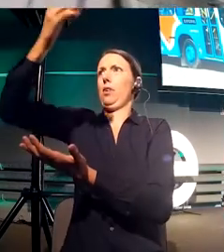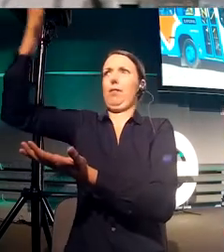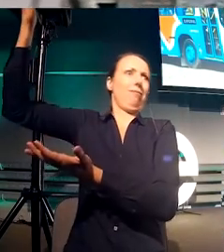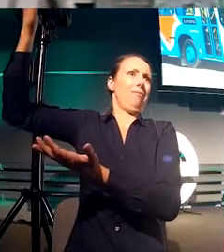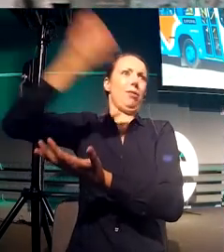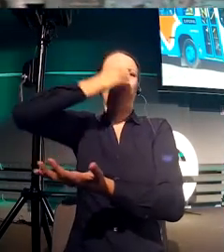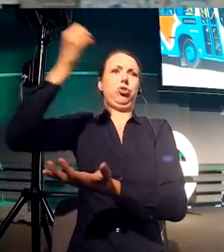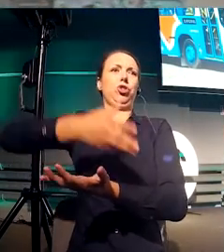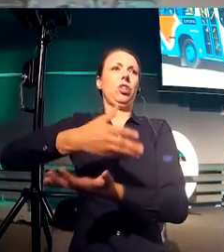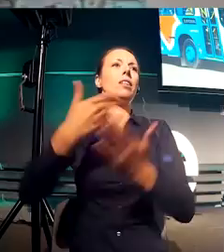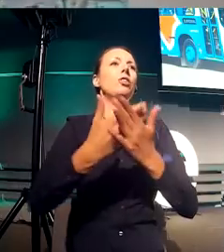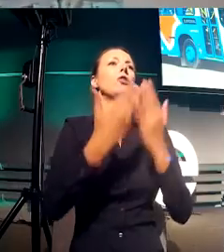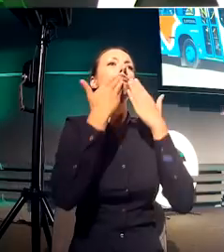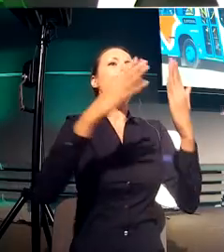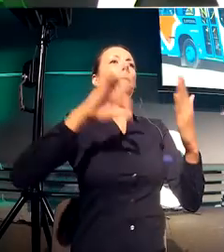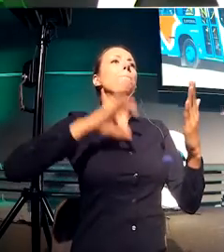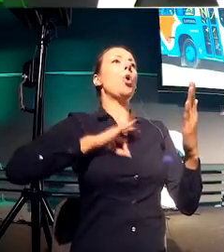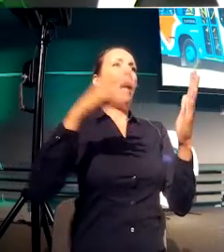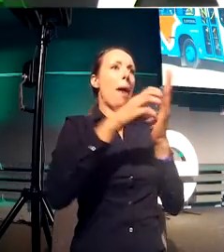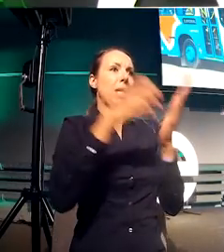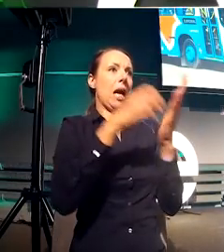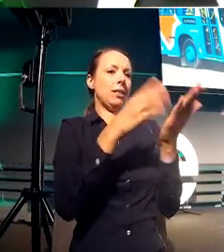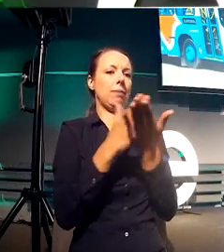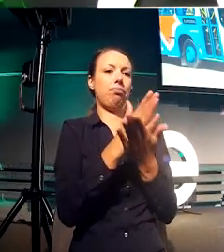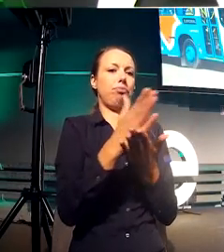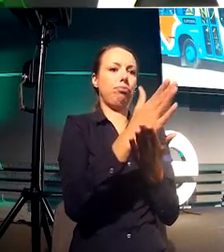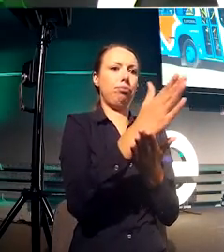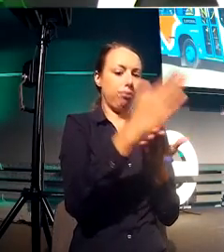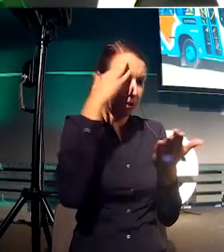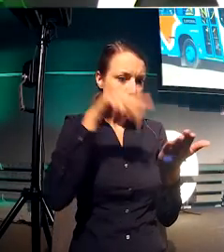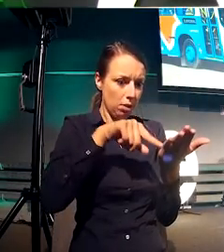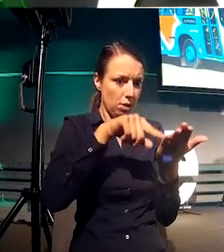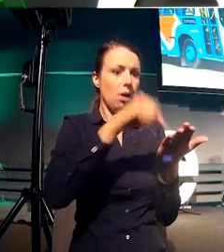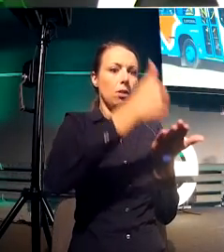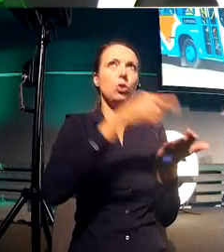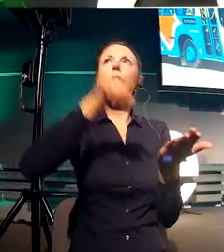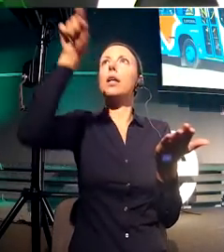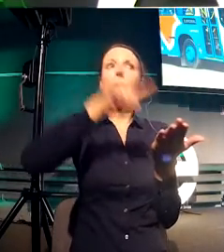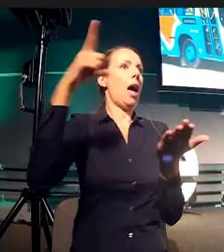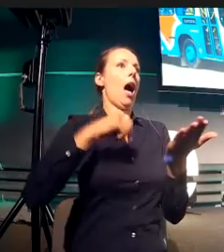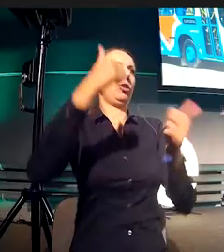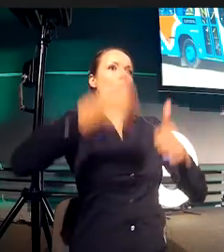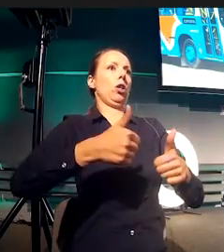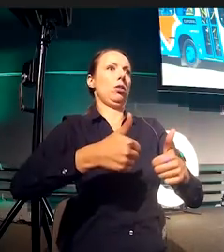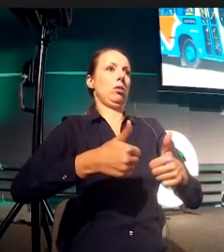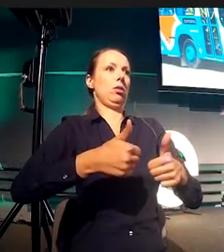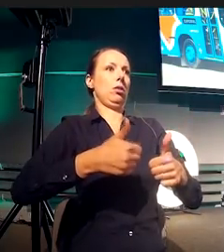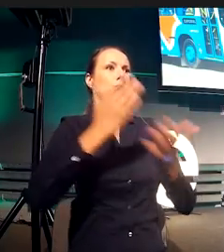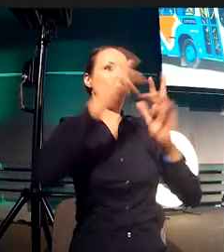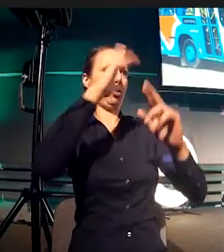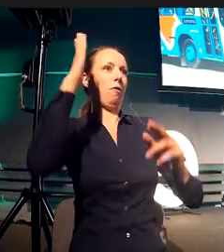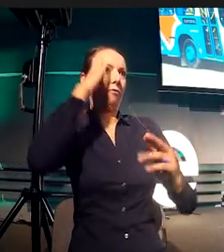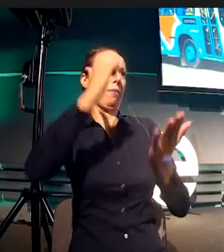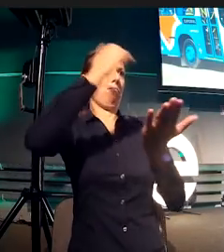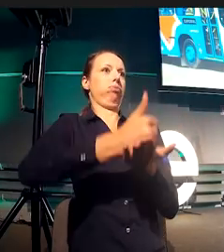And what info am I getting? I'm not going to every single city and getting this information. I'm getting these all through APIs. So my API says